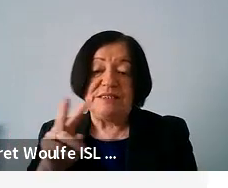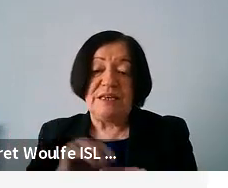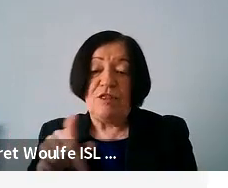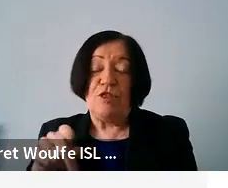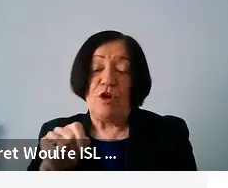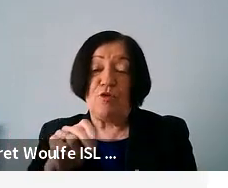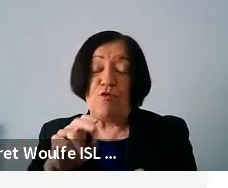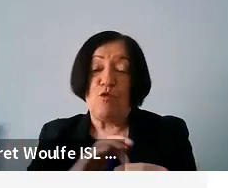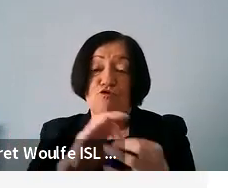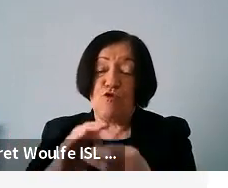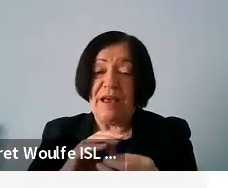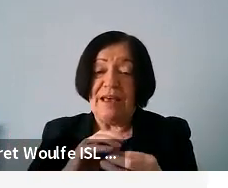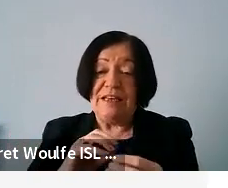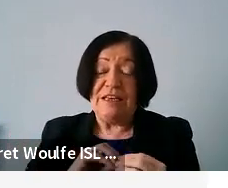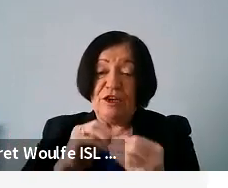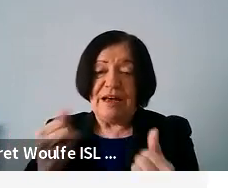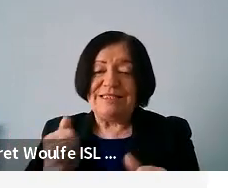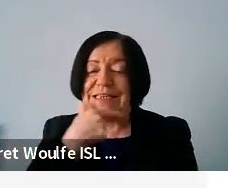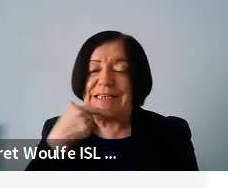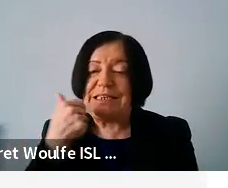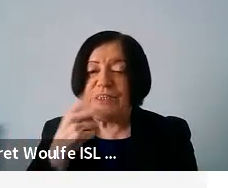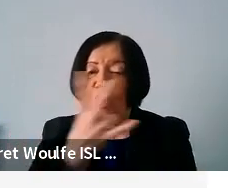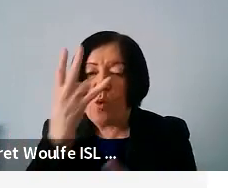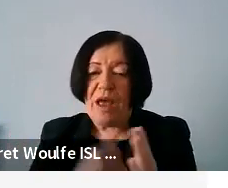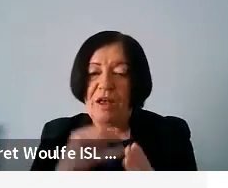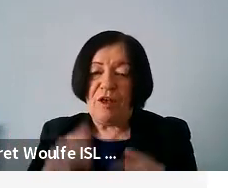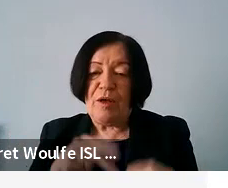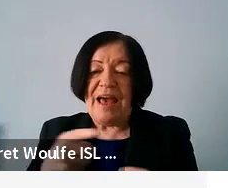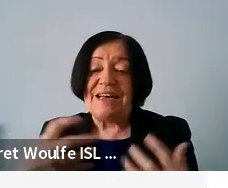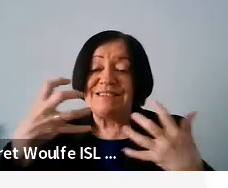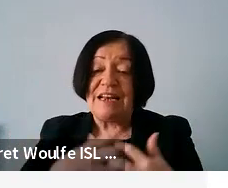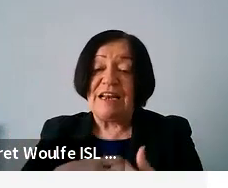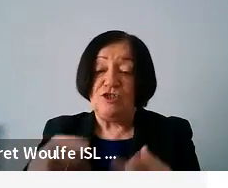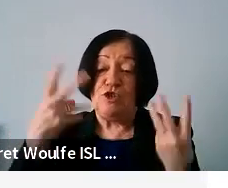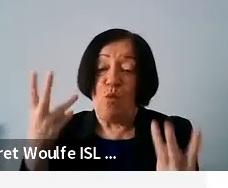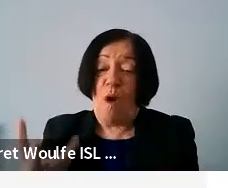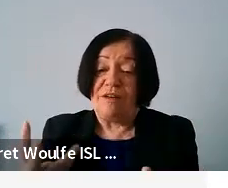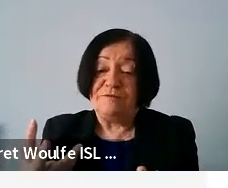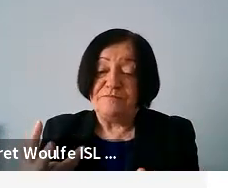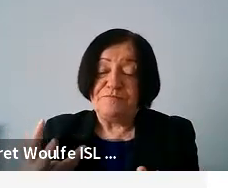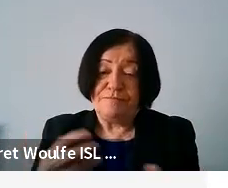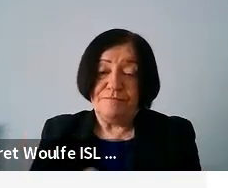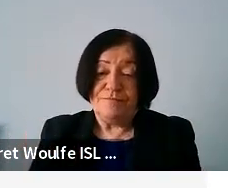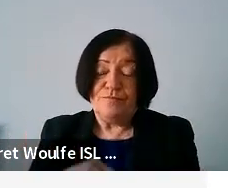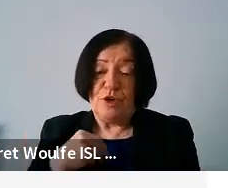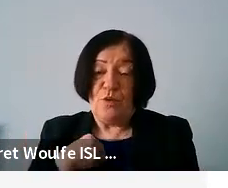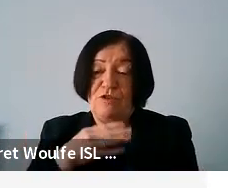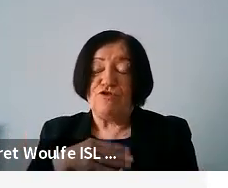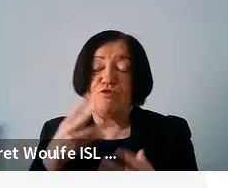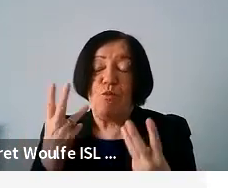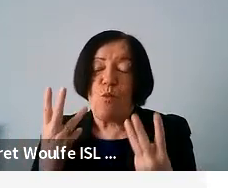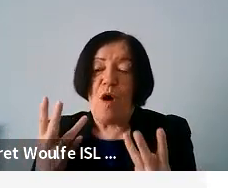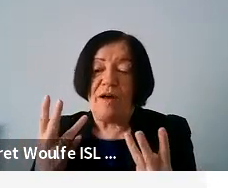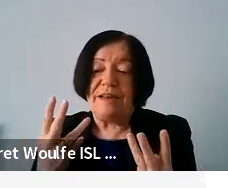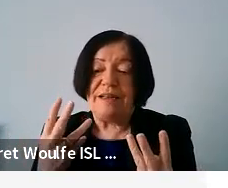-creation session has quite easy questions you can make it as technical as you want it to be and we just really want